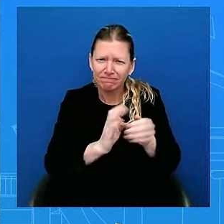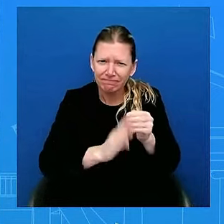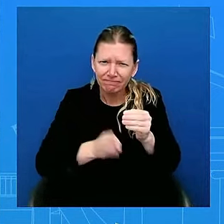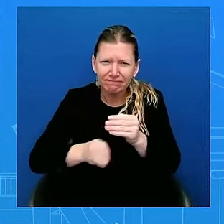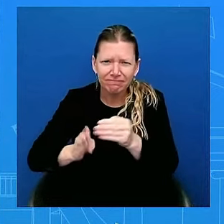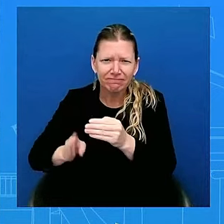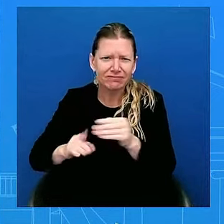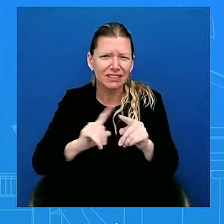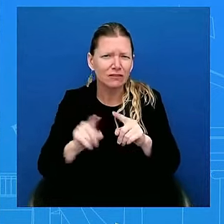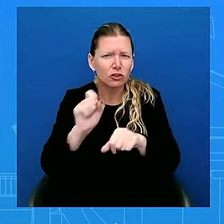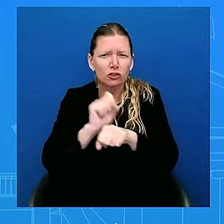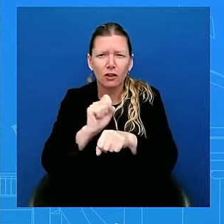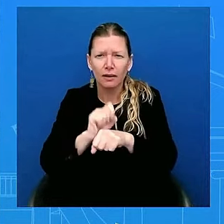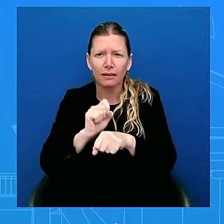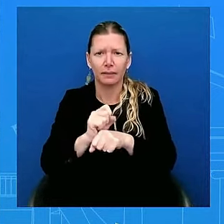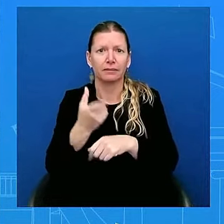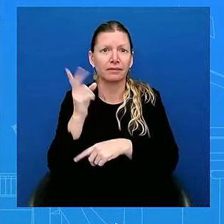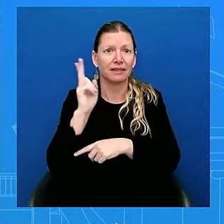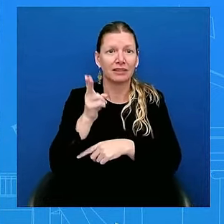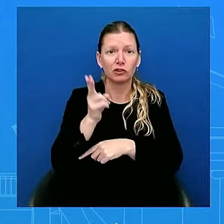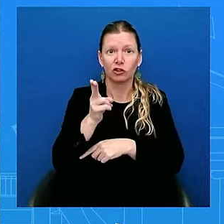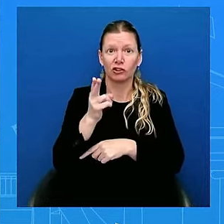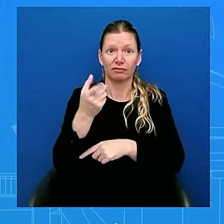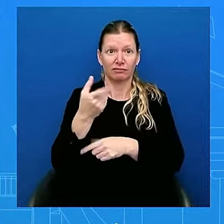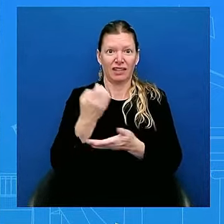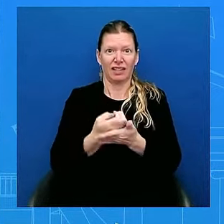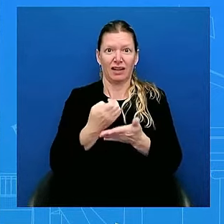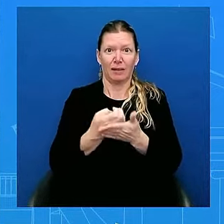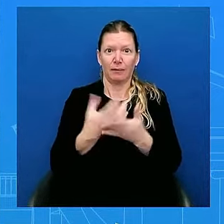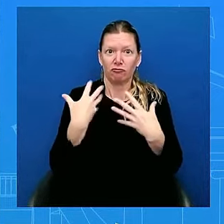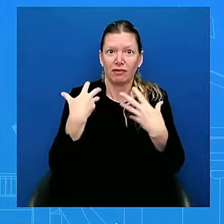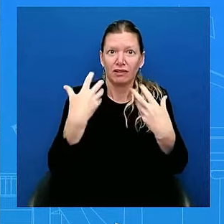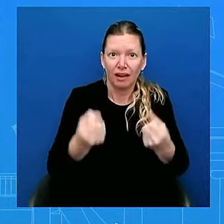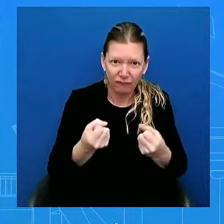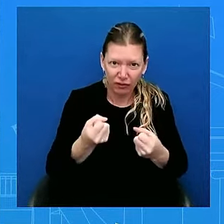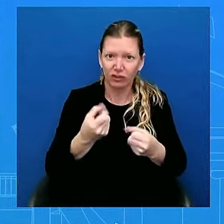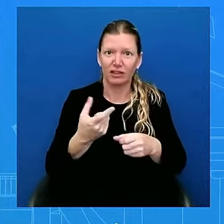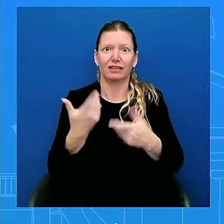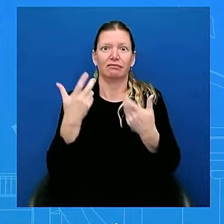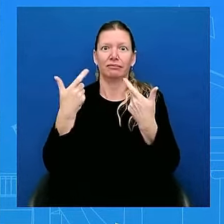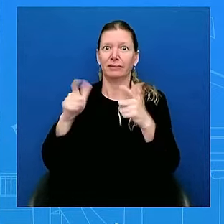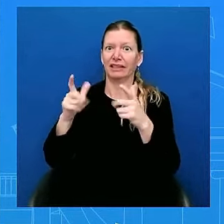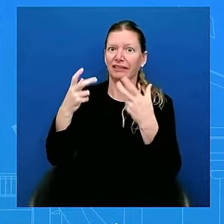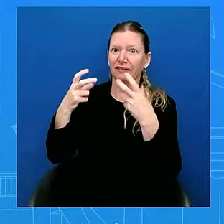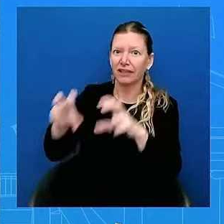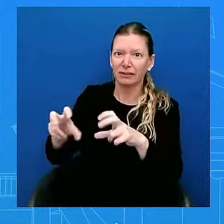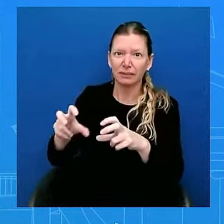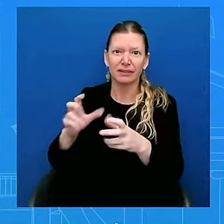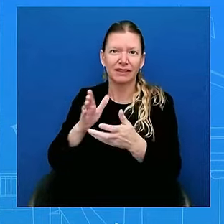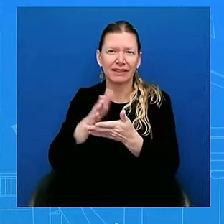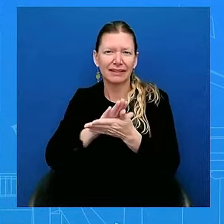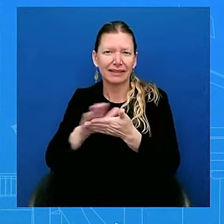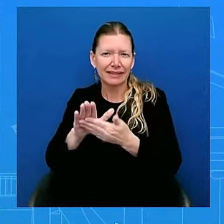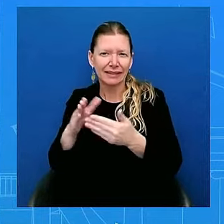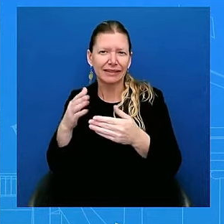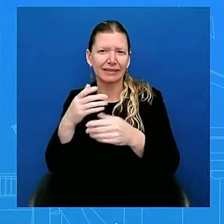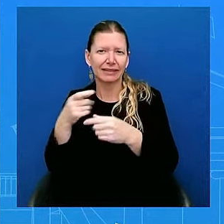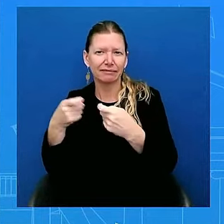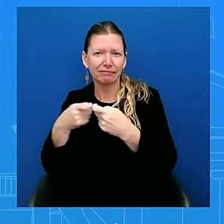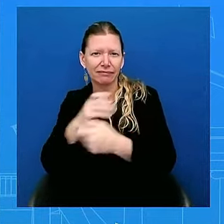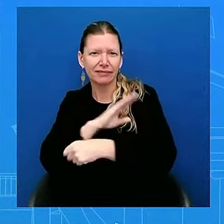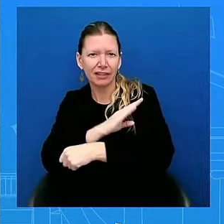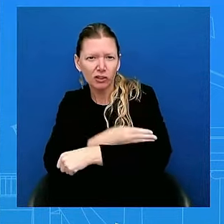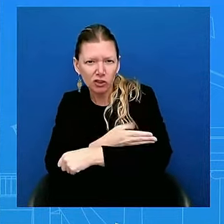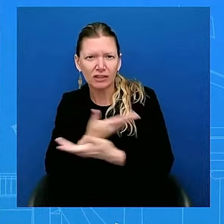safety, and more. The President is proud to have delivered these historic results for the American people. And he is going to use the remainder of his